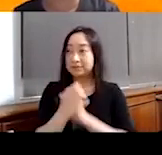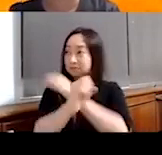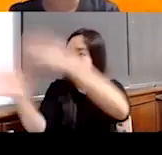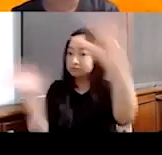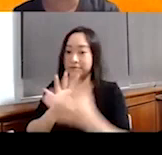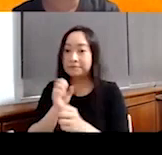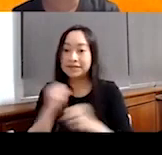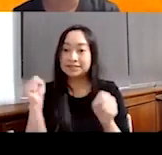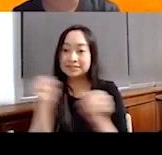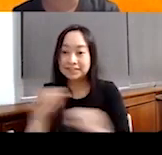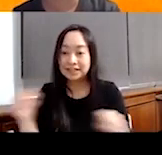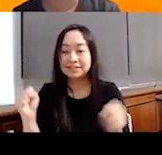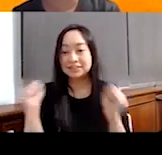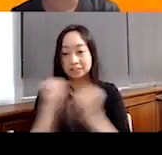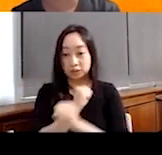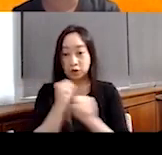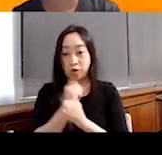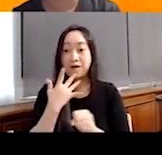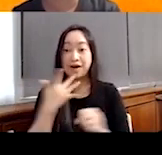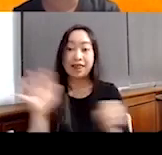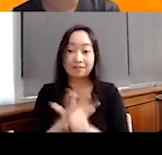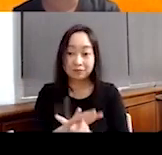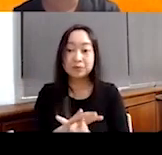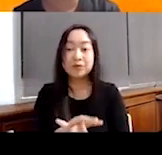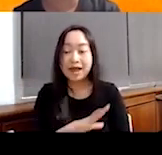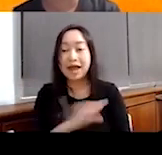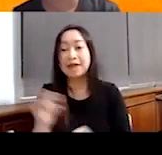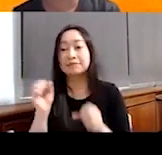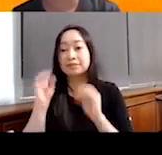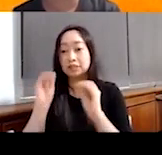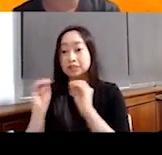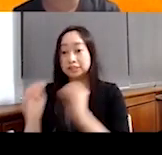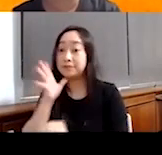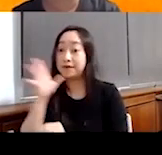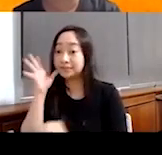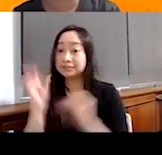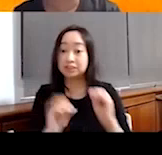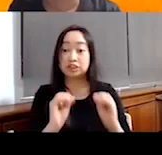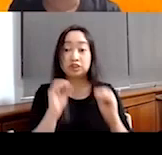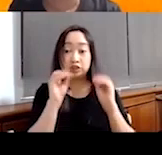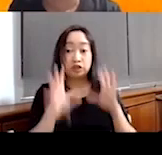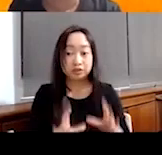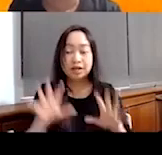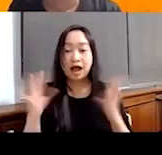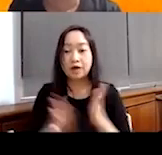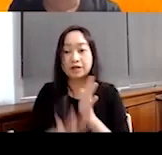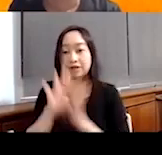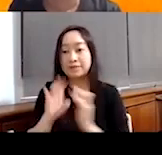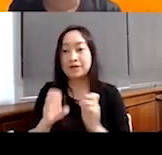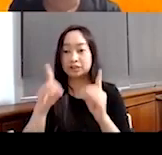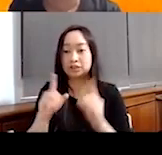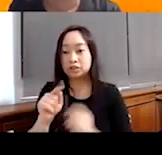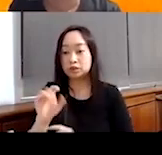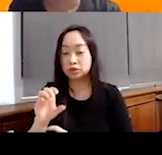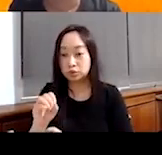safe, secure, colorful. It teaches both parents and teachers how to develop educational toys